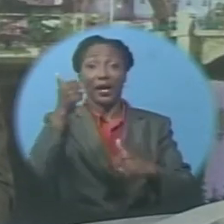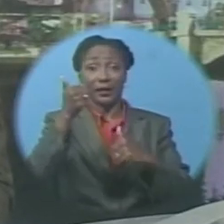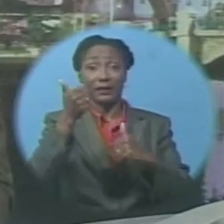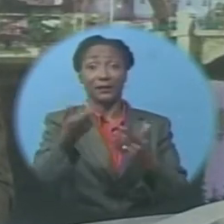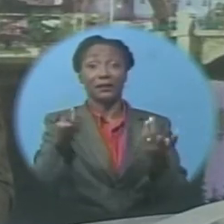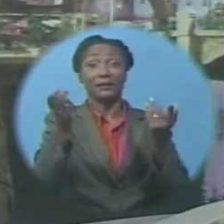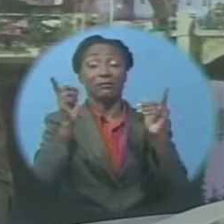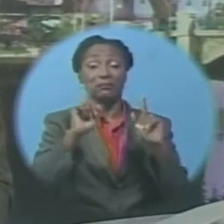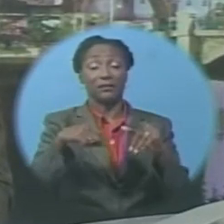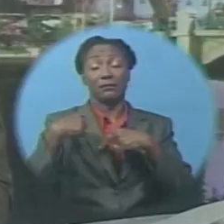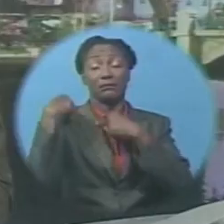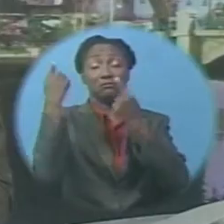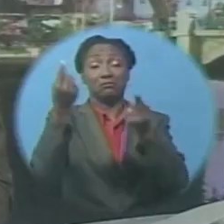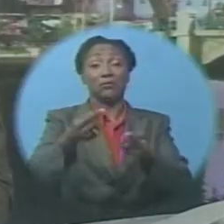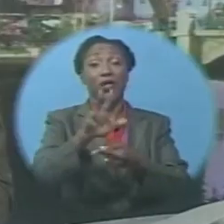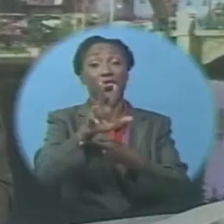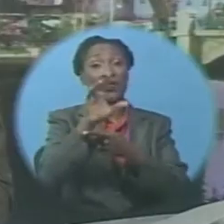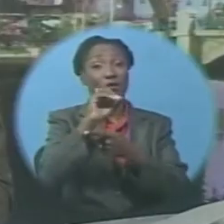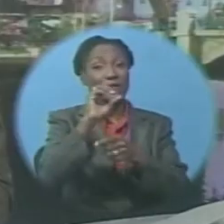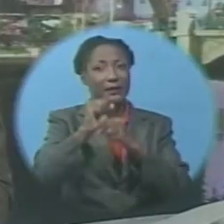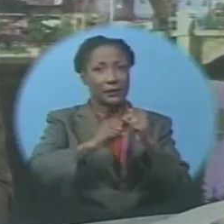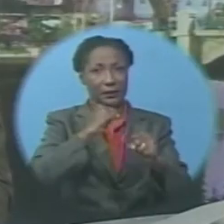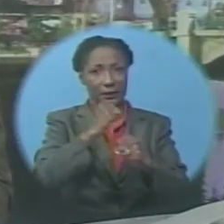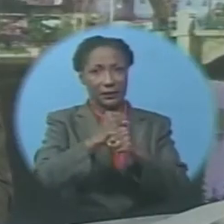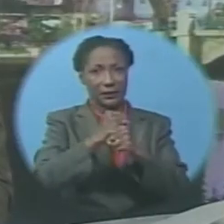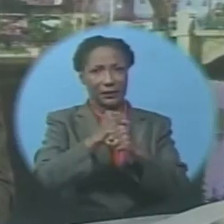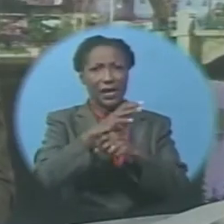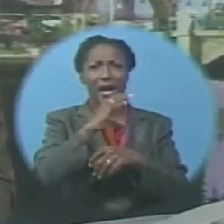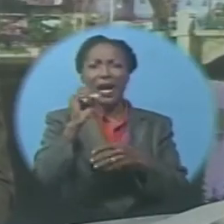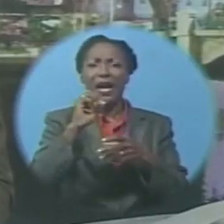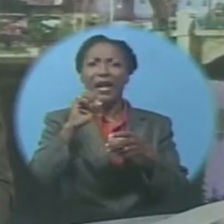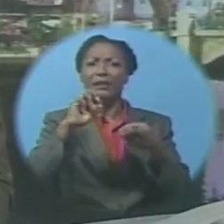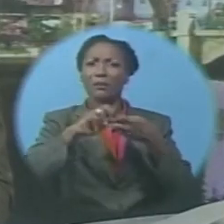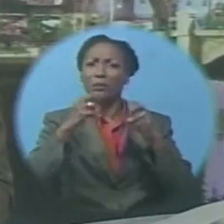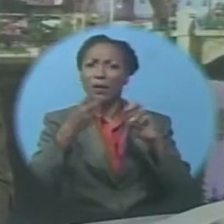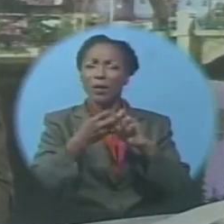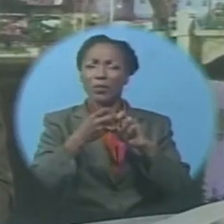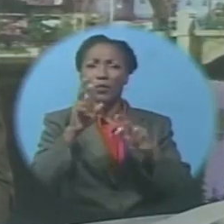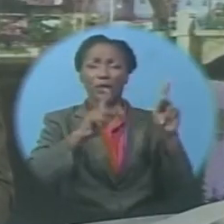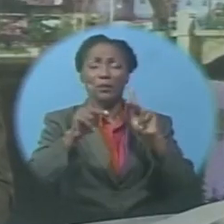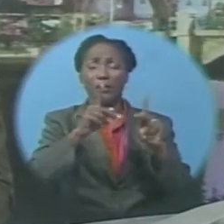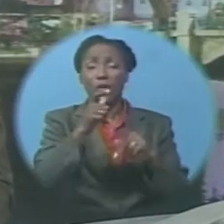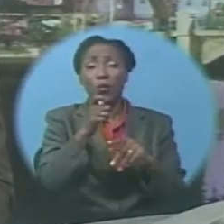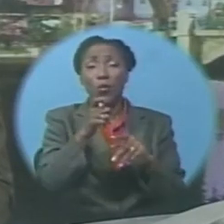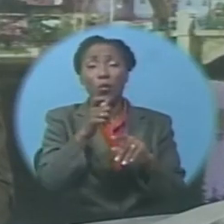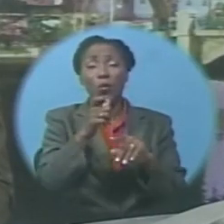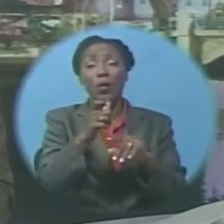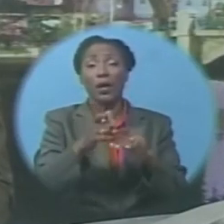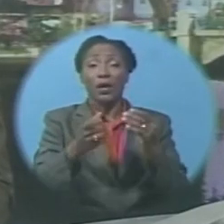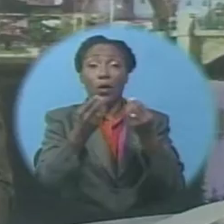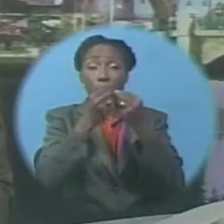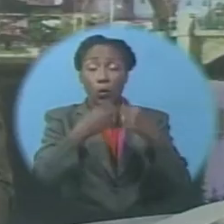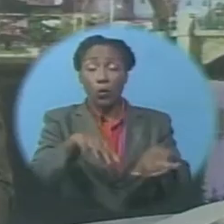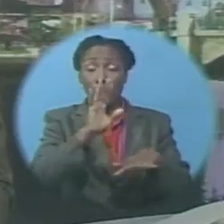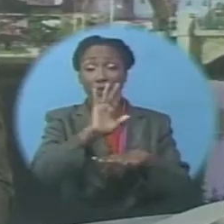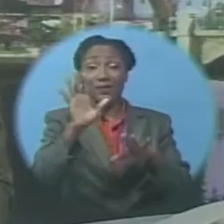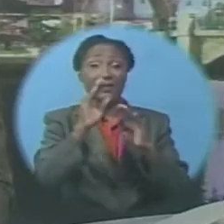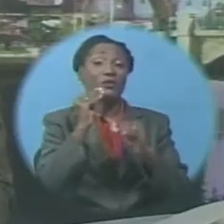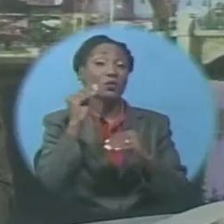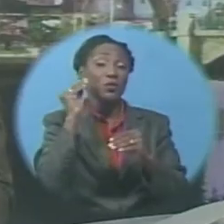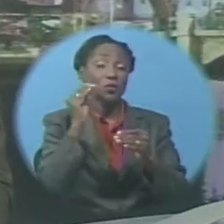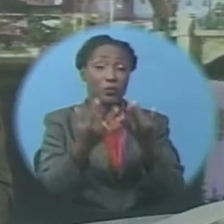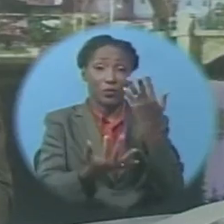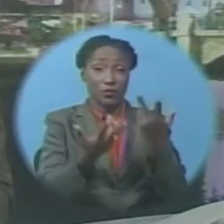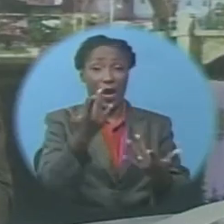St. Thomas MP is also concerned about the plight of fire victims, most of whom are unable to find accommodation in the aftermath of fire.